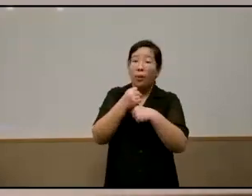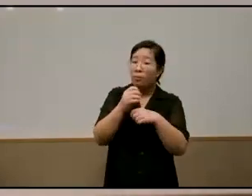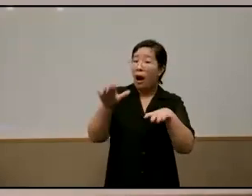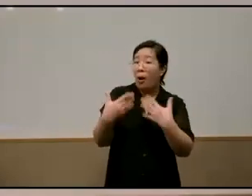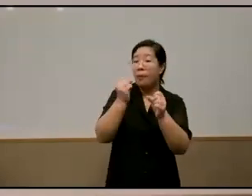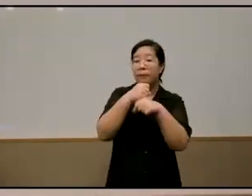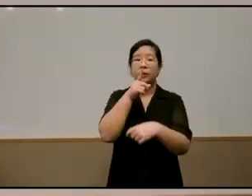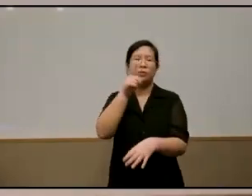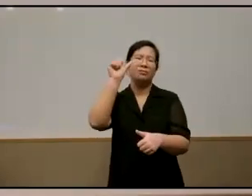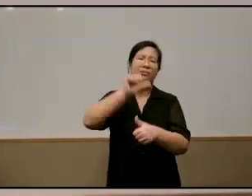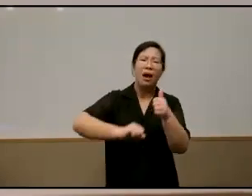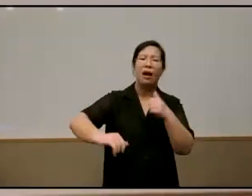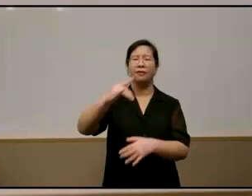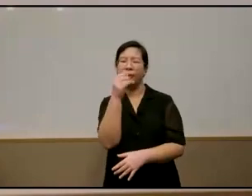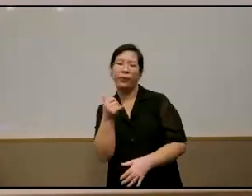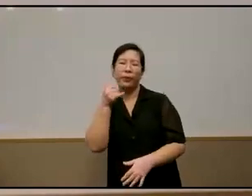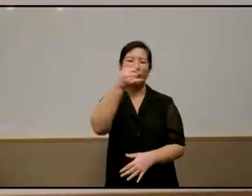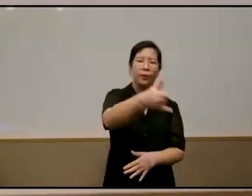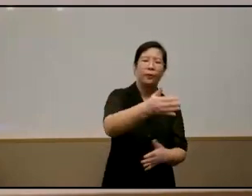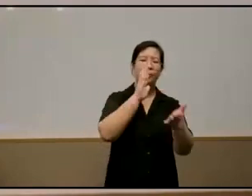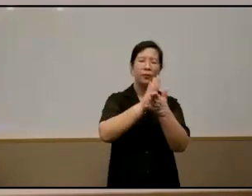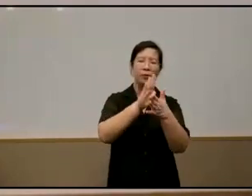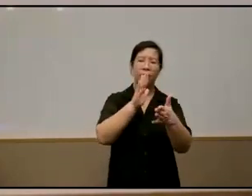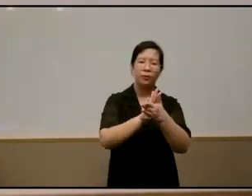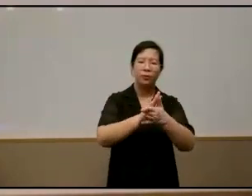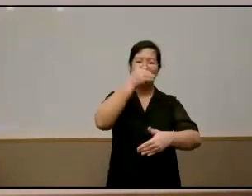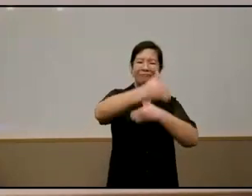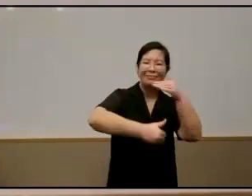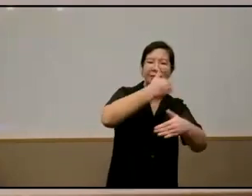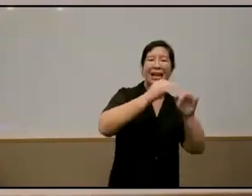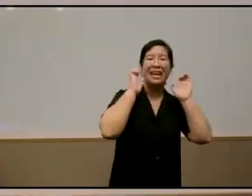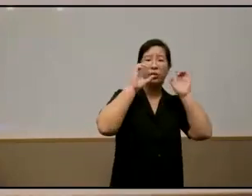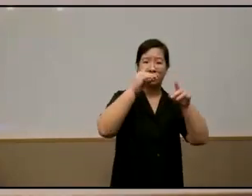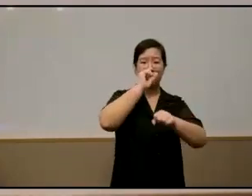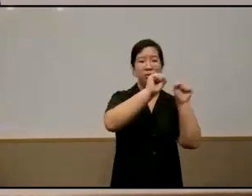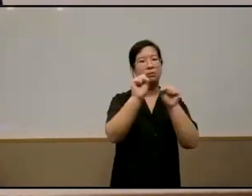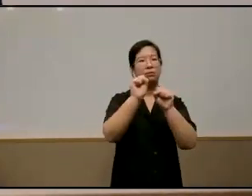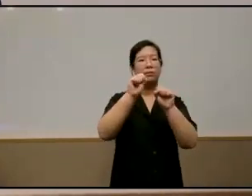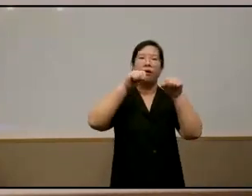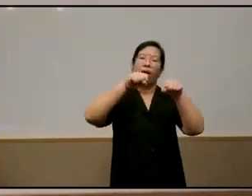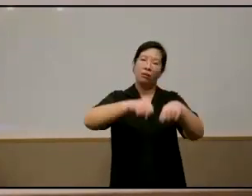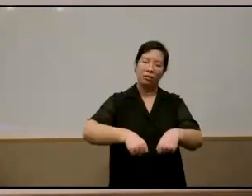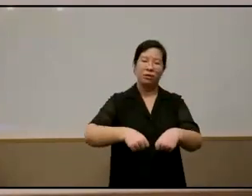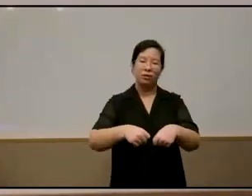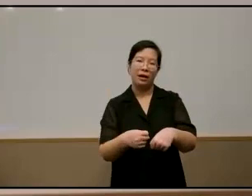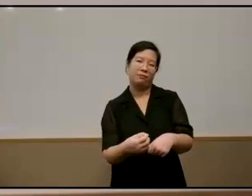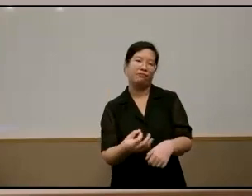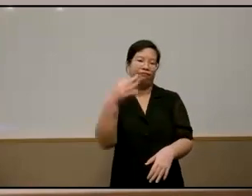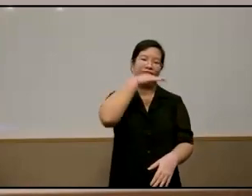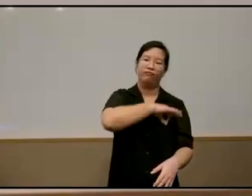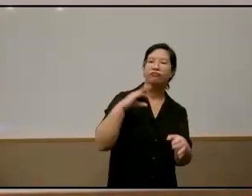every child who goes to school and goes through the education system will be able to unleash their potential